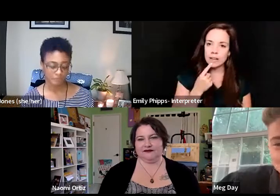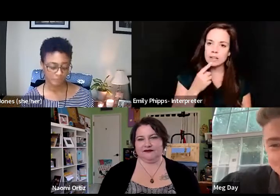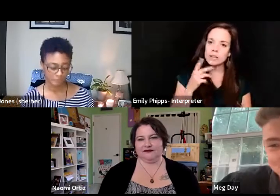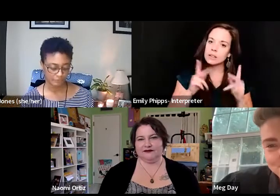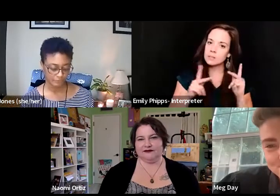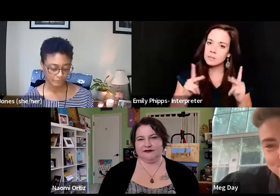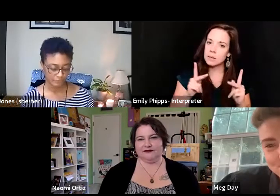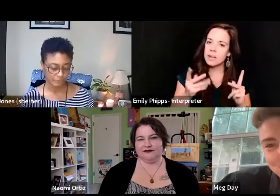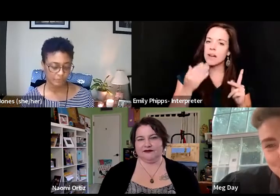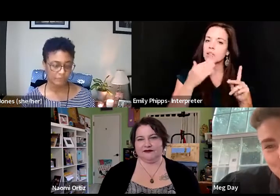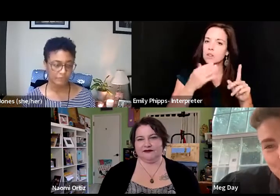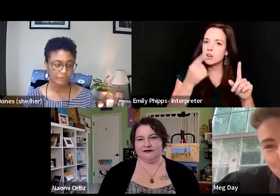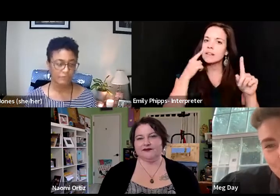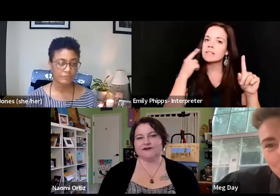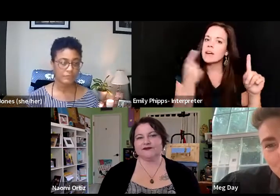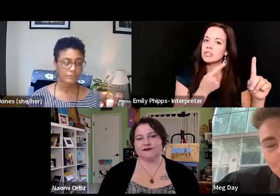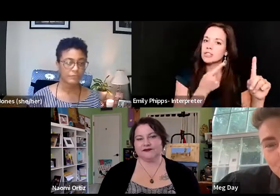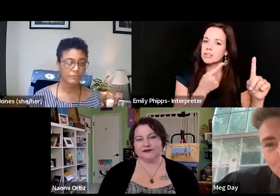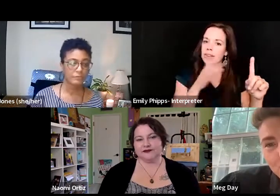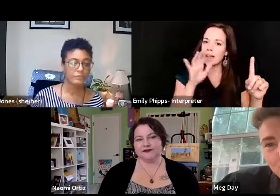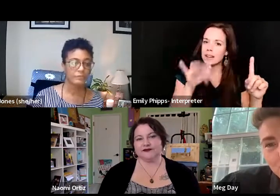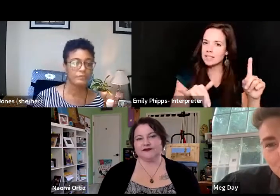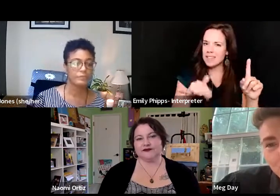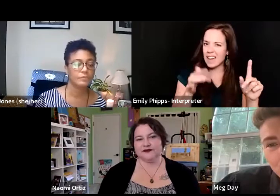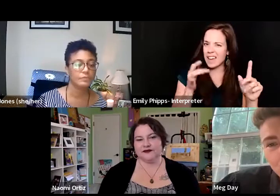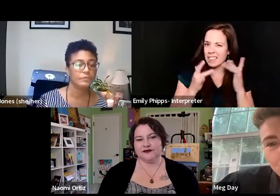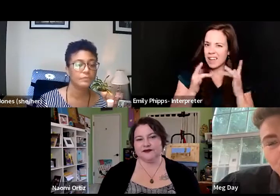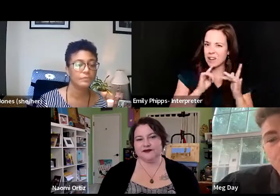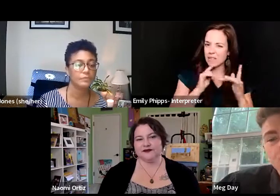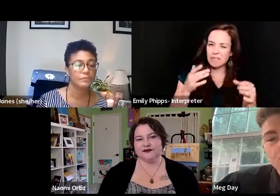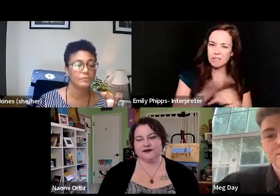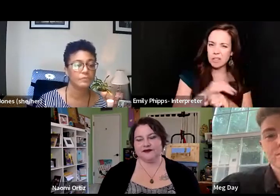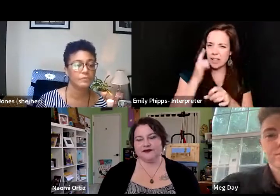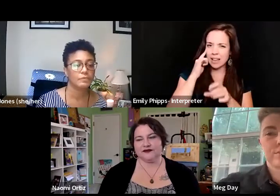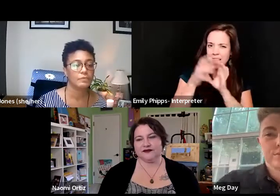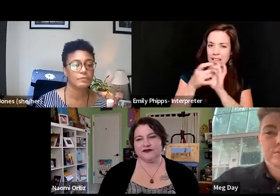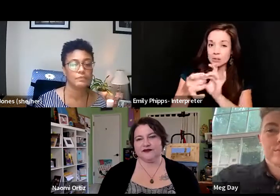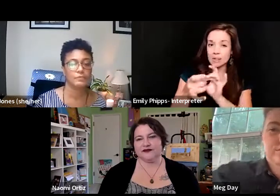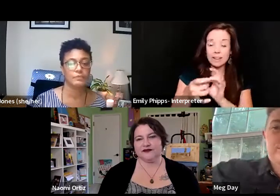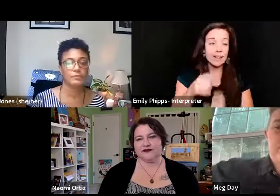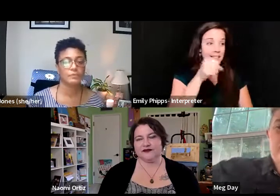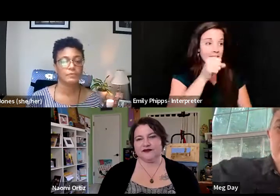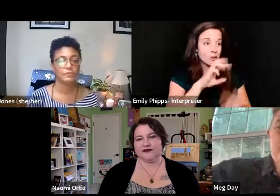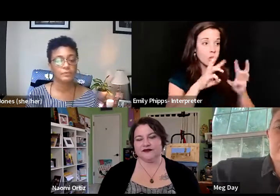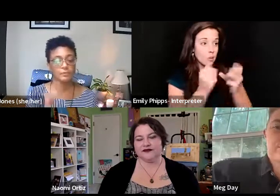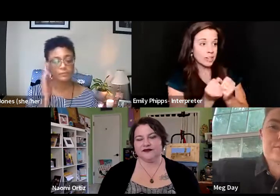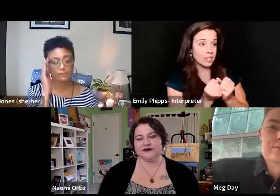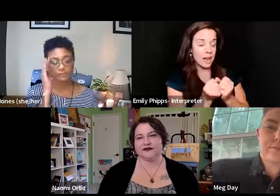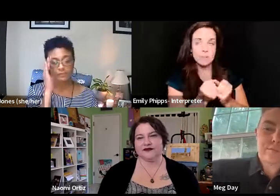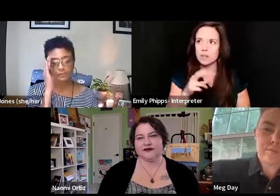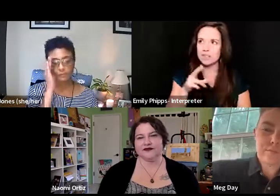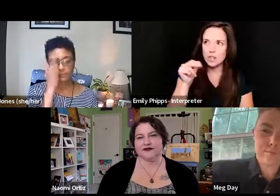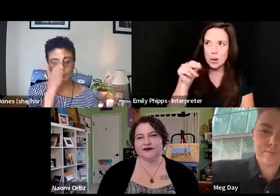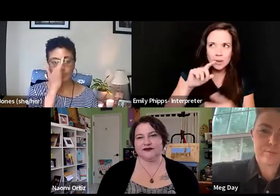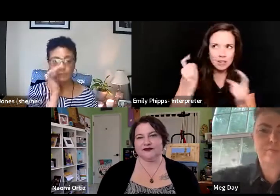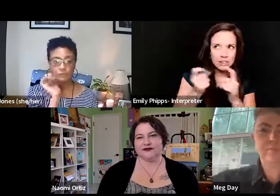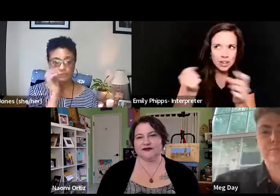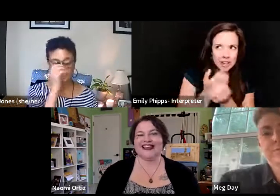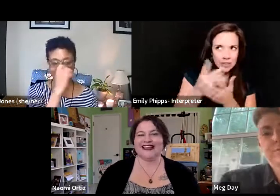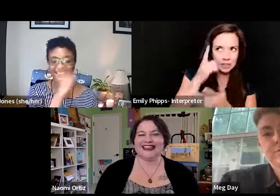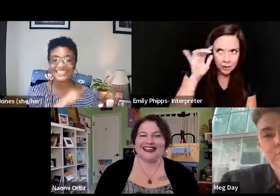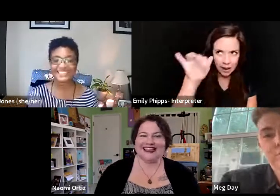have good intentions. And then it's that lack of like fully engagement where they're like, great. We did the workshop. And I'm like, no, but you have to change everything forever.